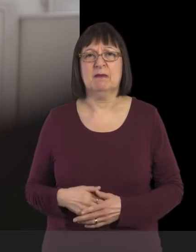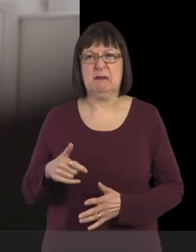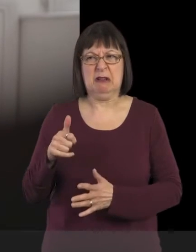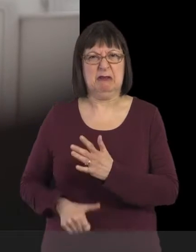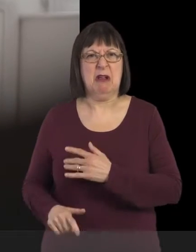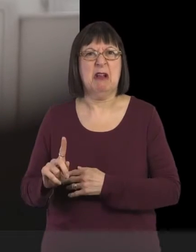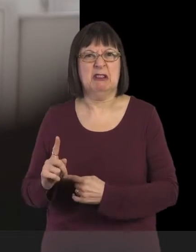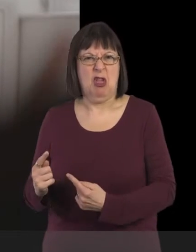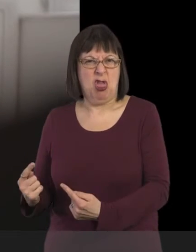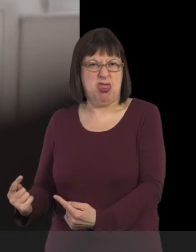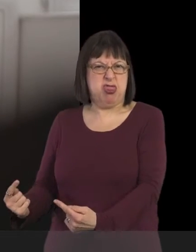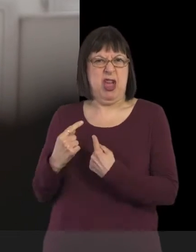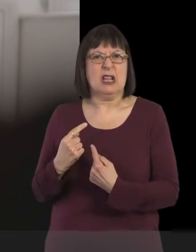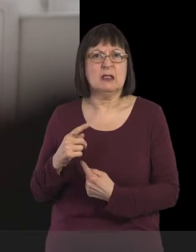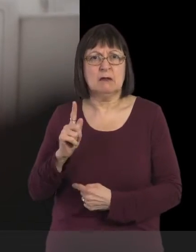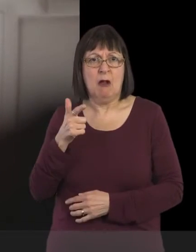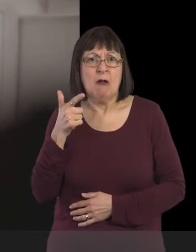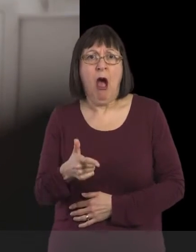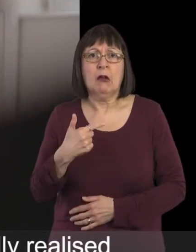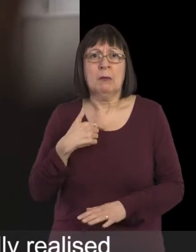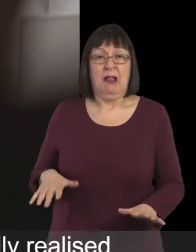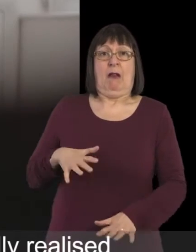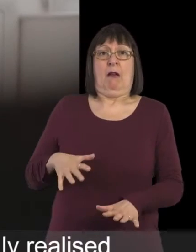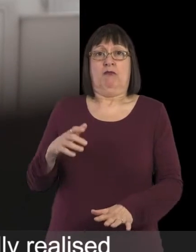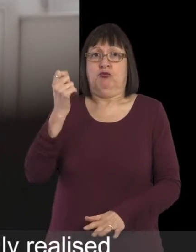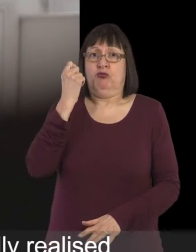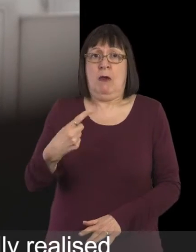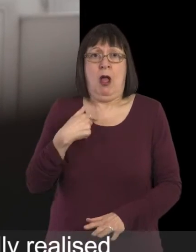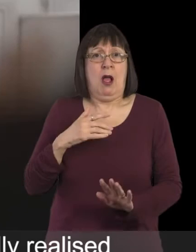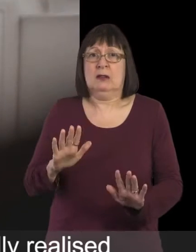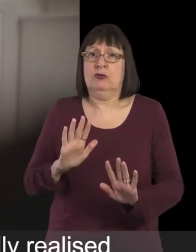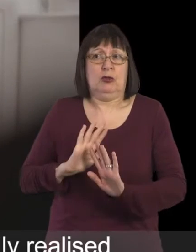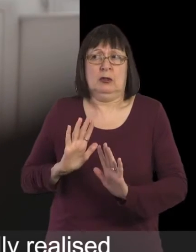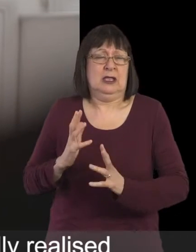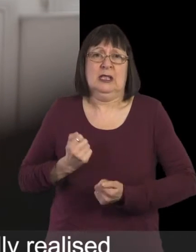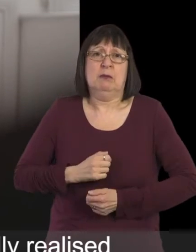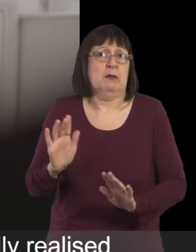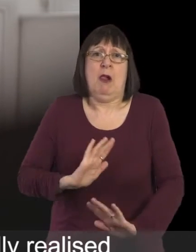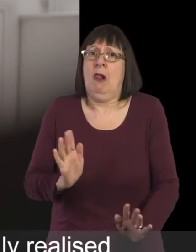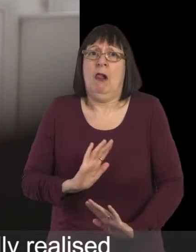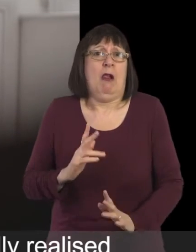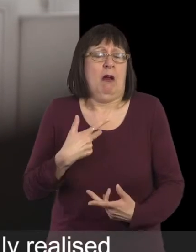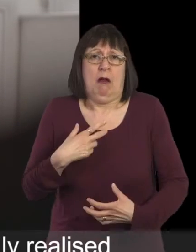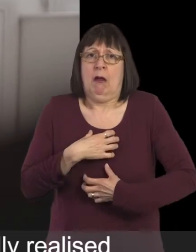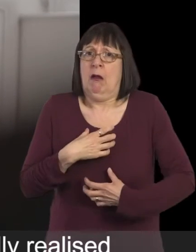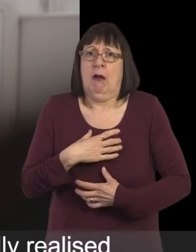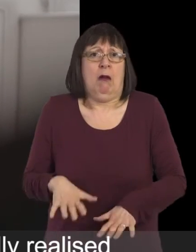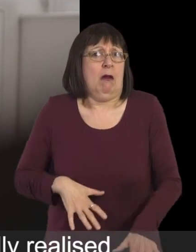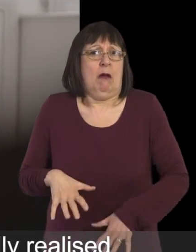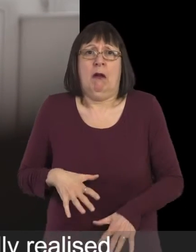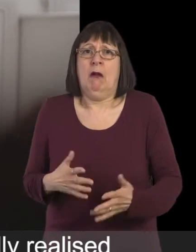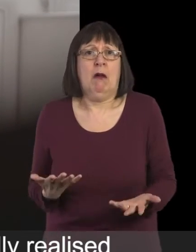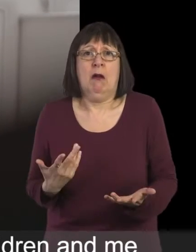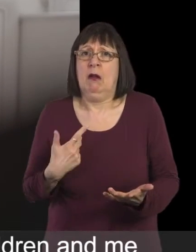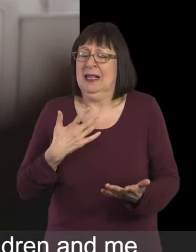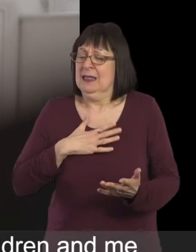He threatened me with a gun and I think that's when I finally realised that absolutely that